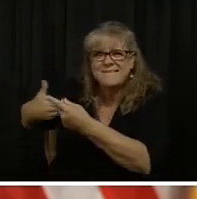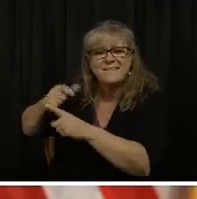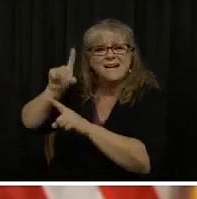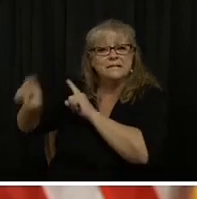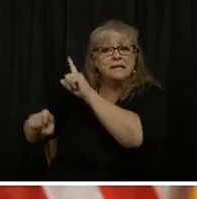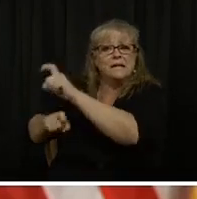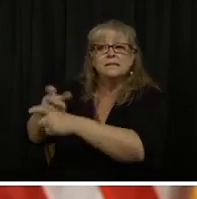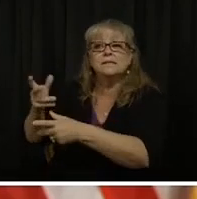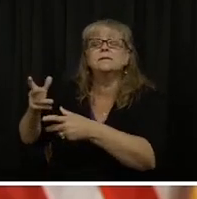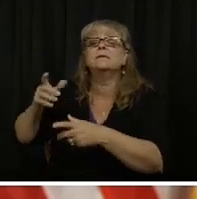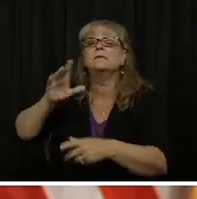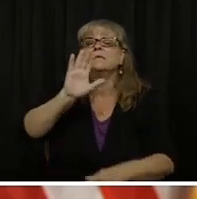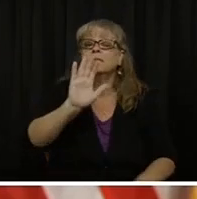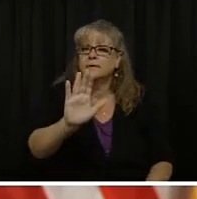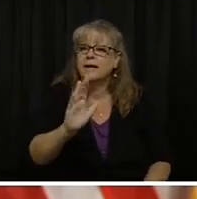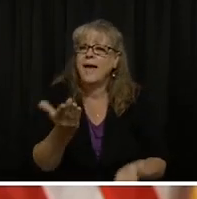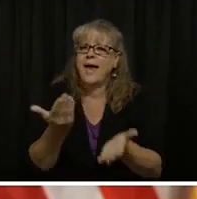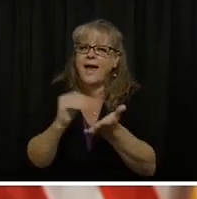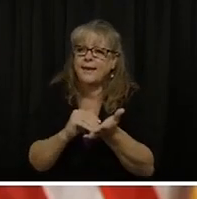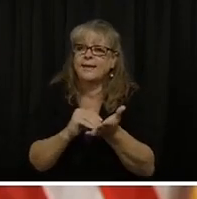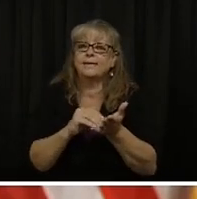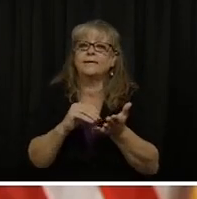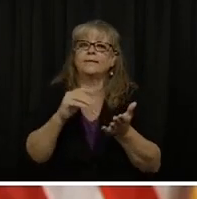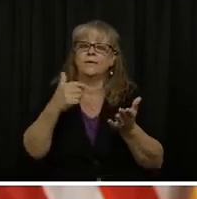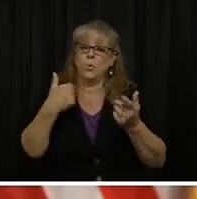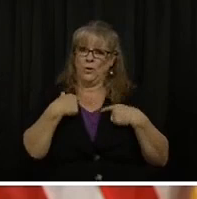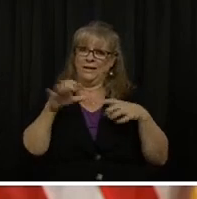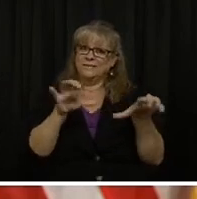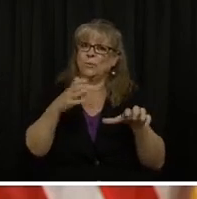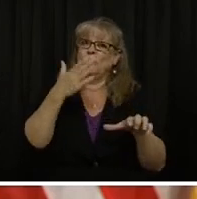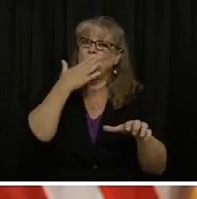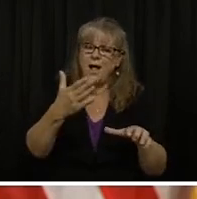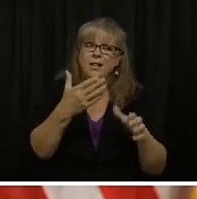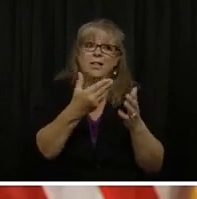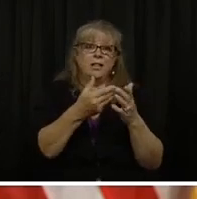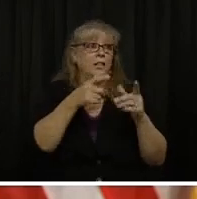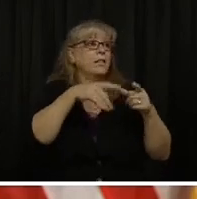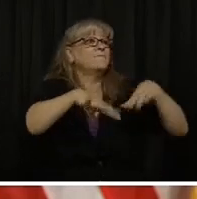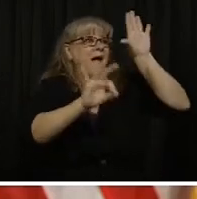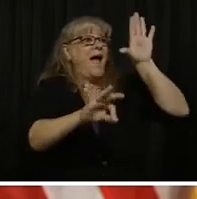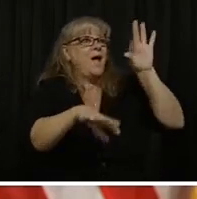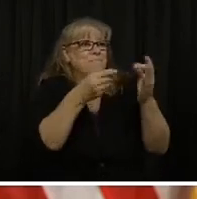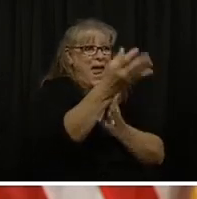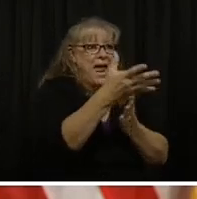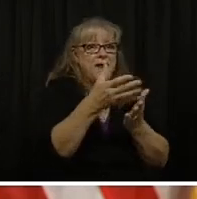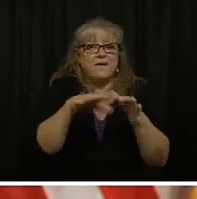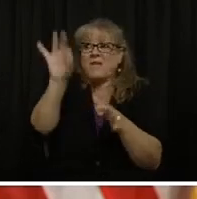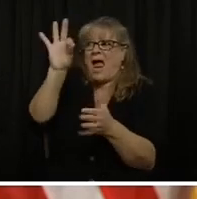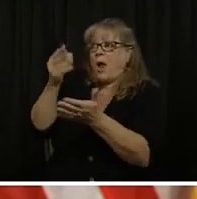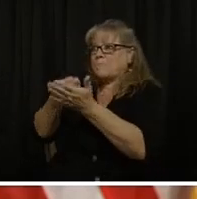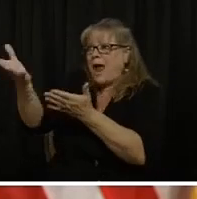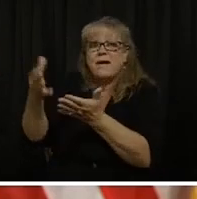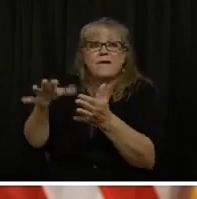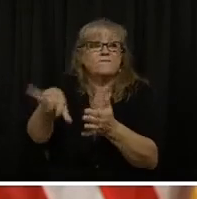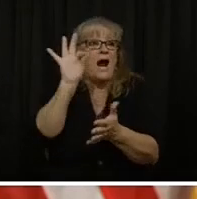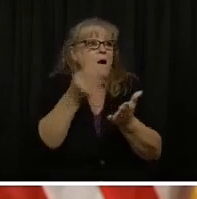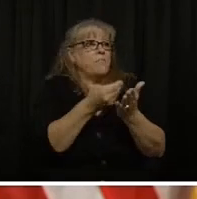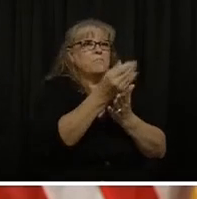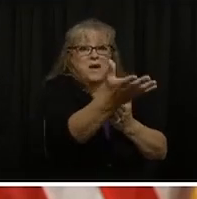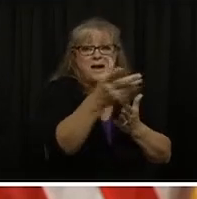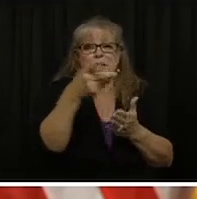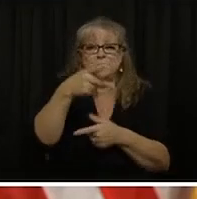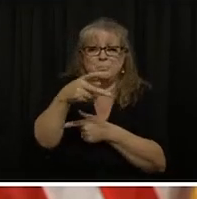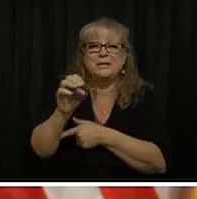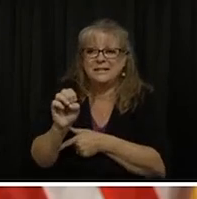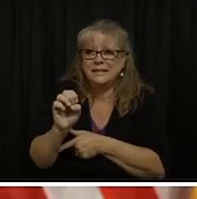in operating the international supply chains and acquiring PPE. So we want